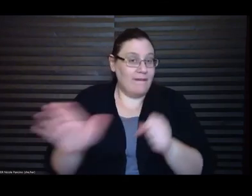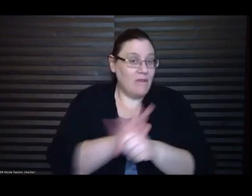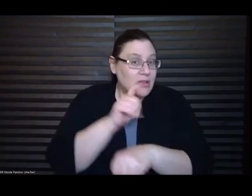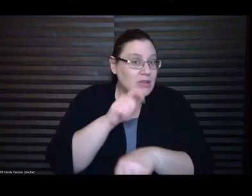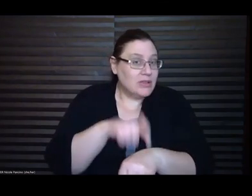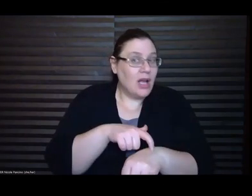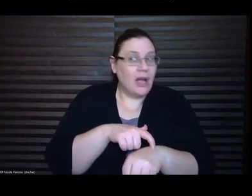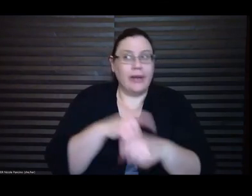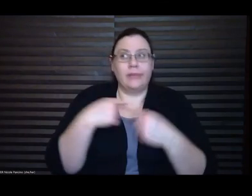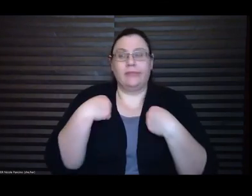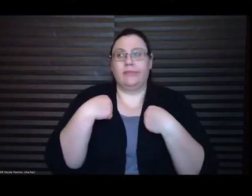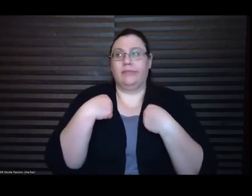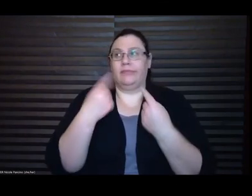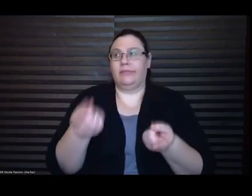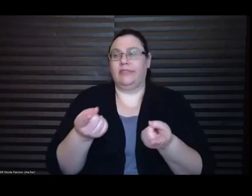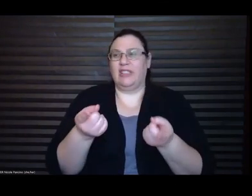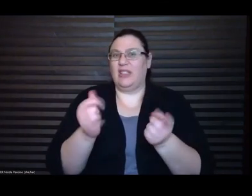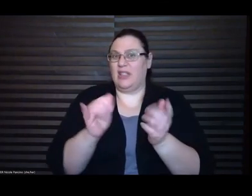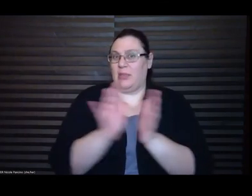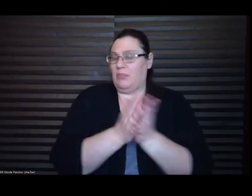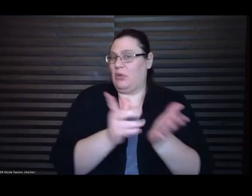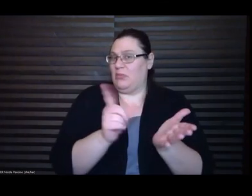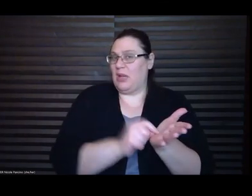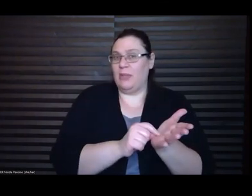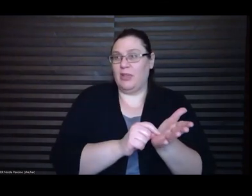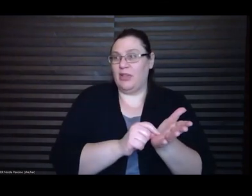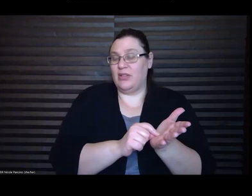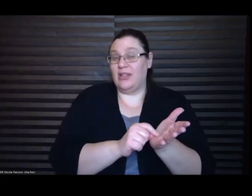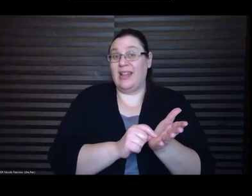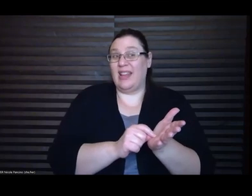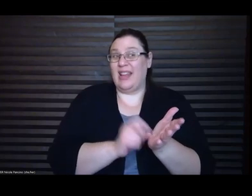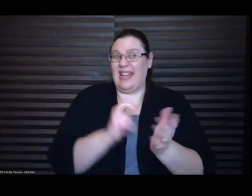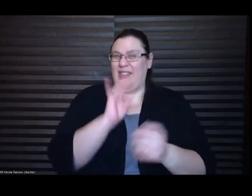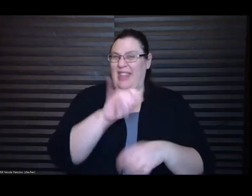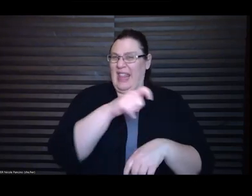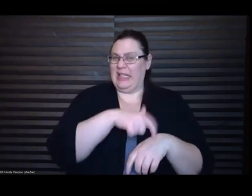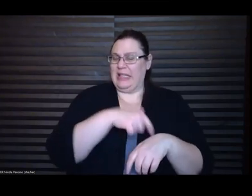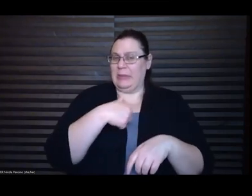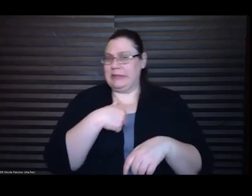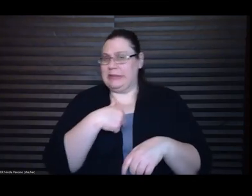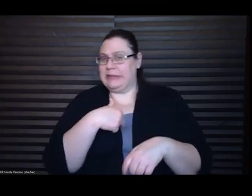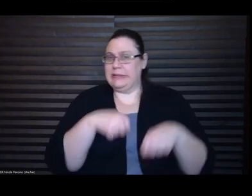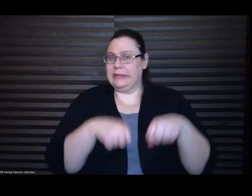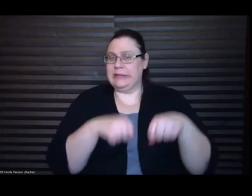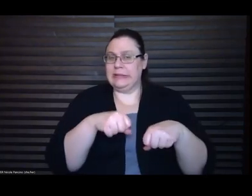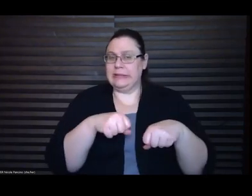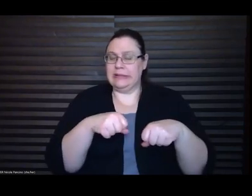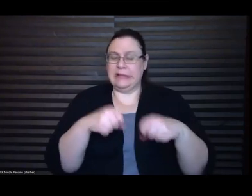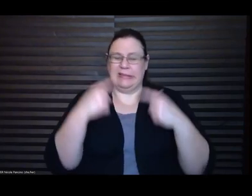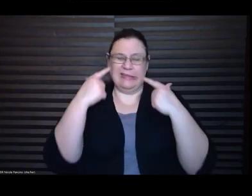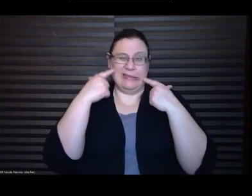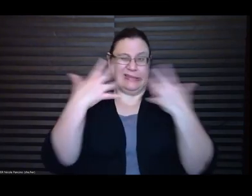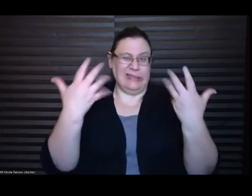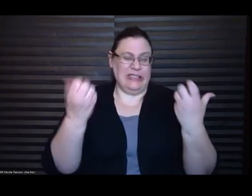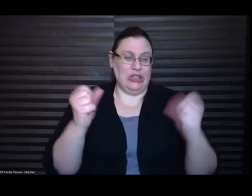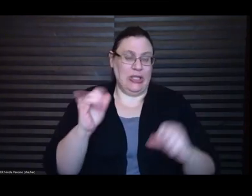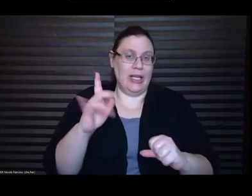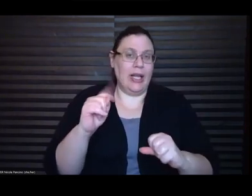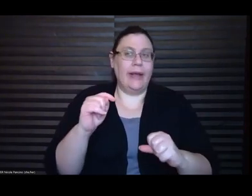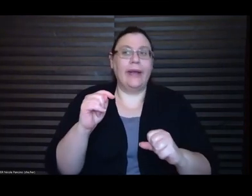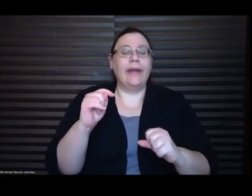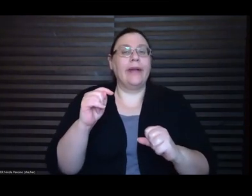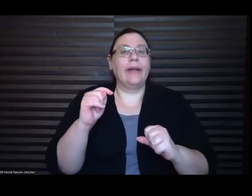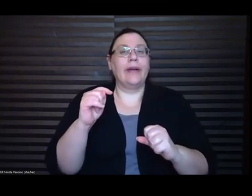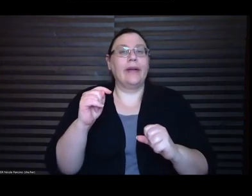really kind of hesitant to make that leap because I've just been I've always had a stable nine to five